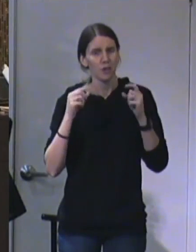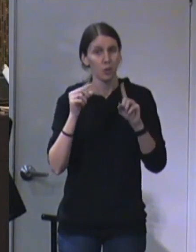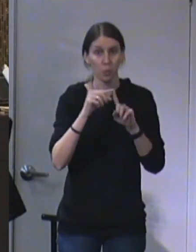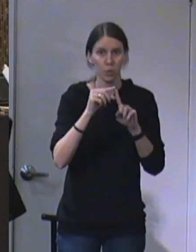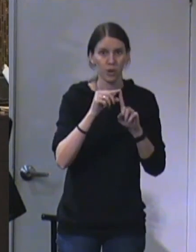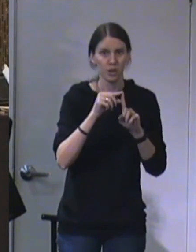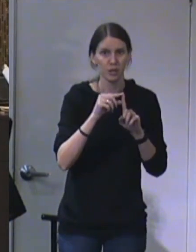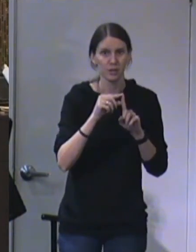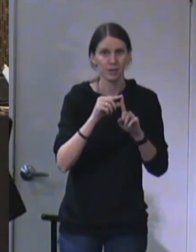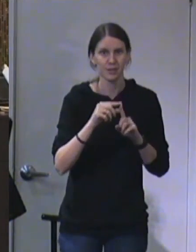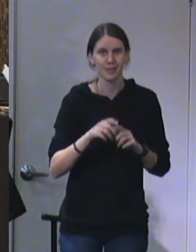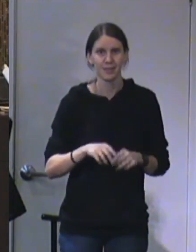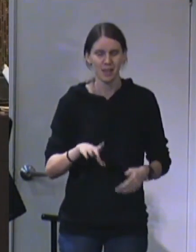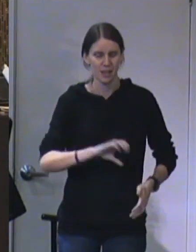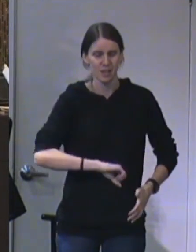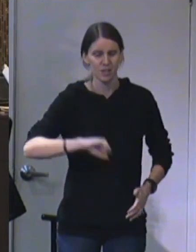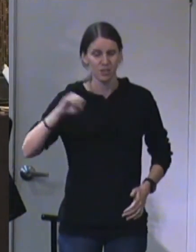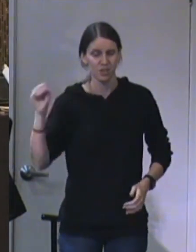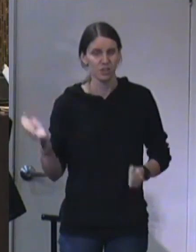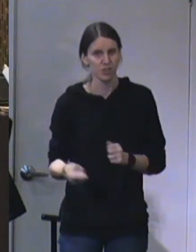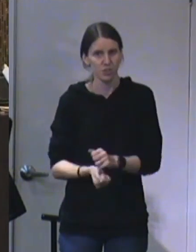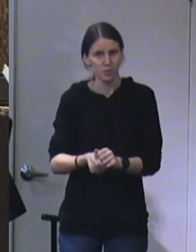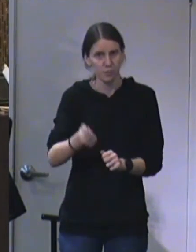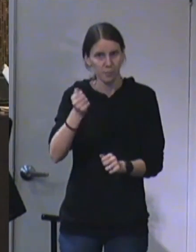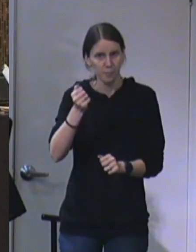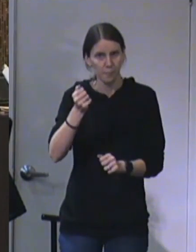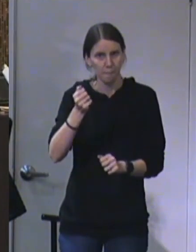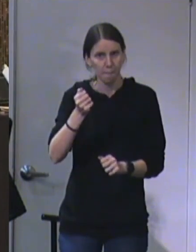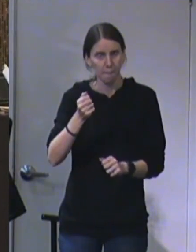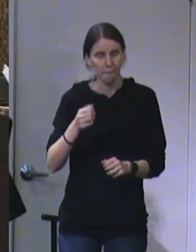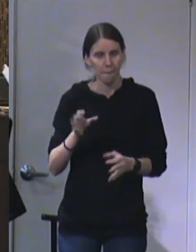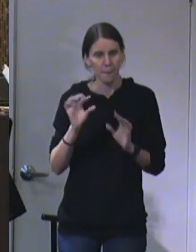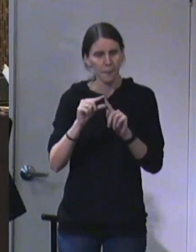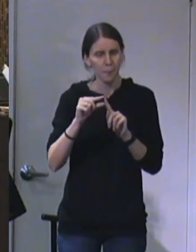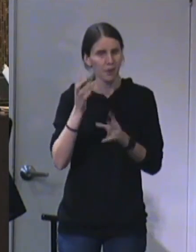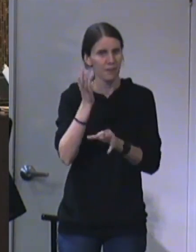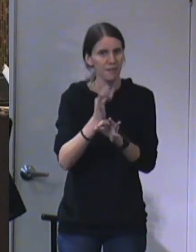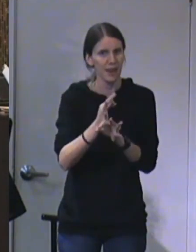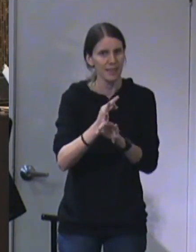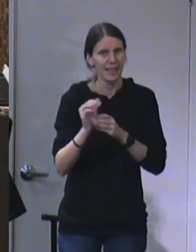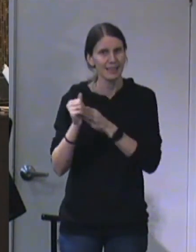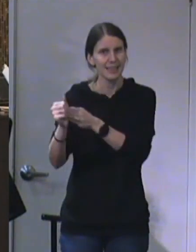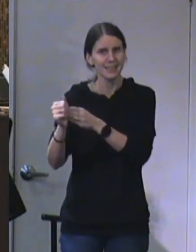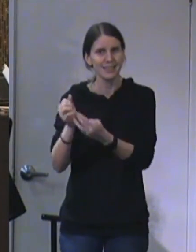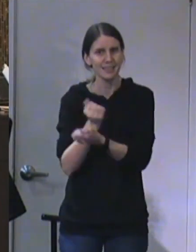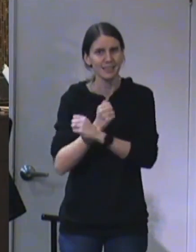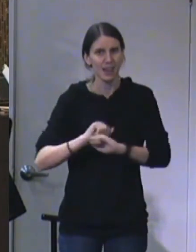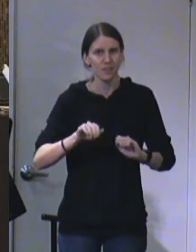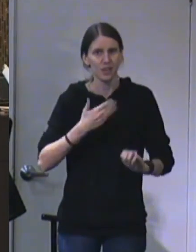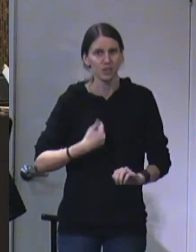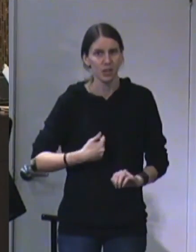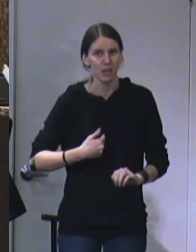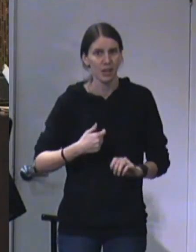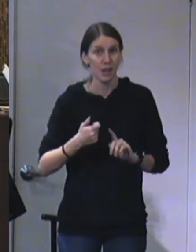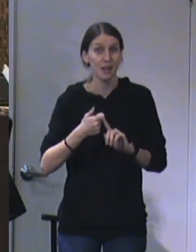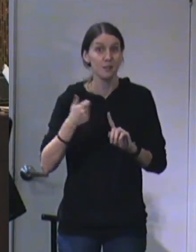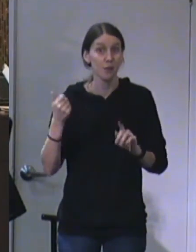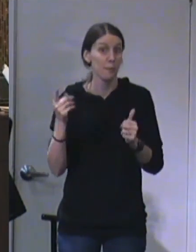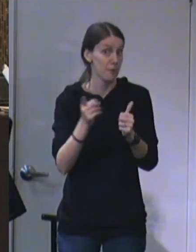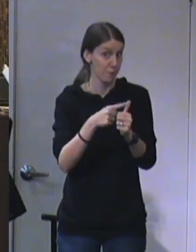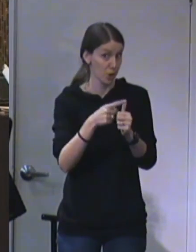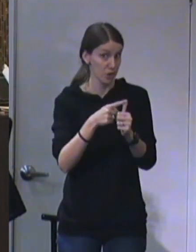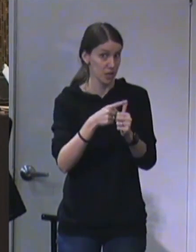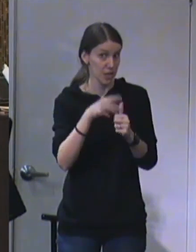sharper than any two-edged sword. The word of faith that leads to salvation comes by